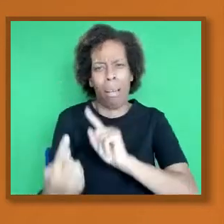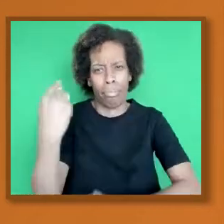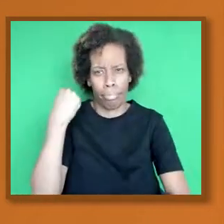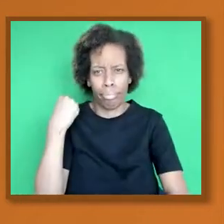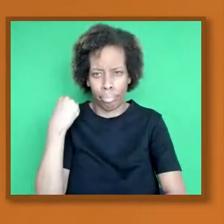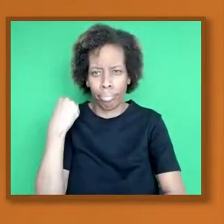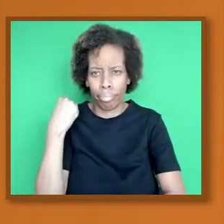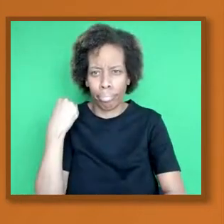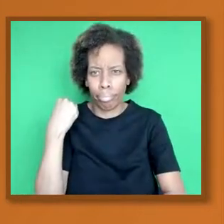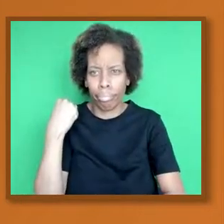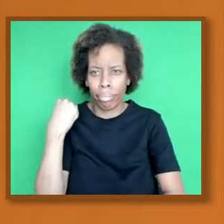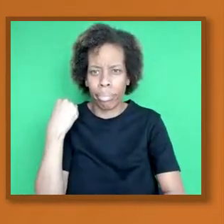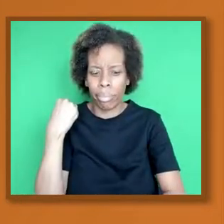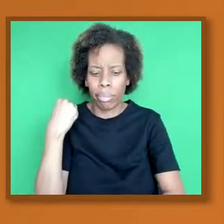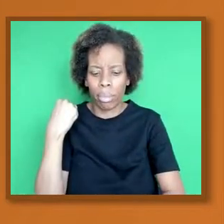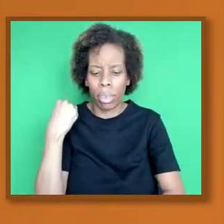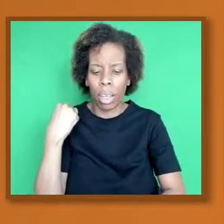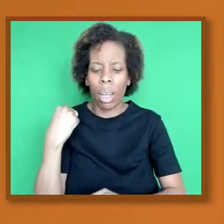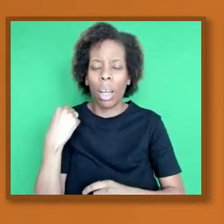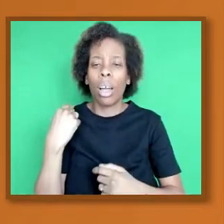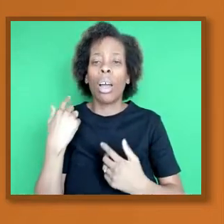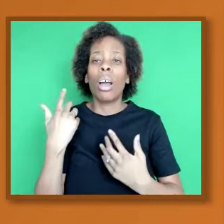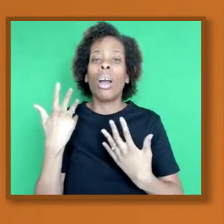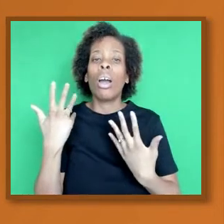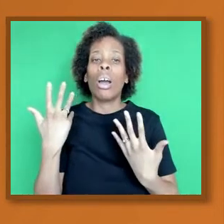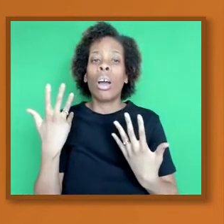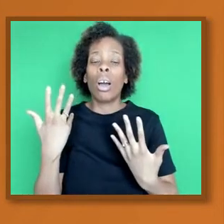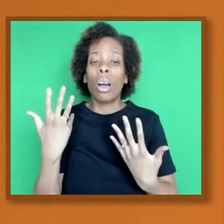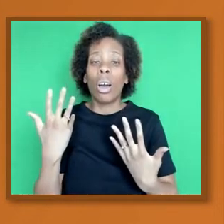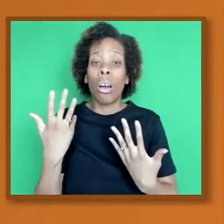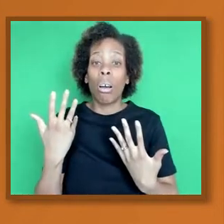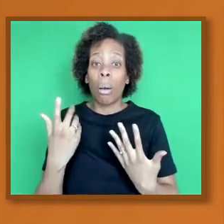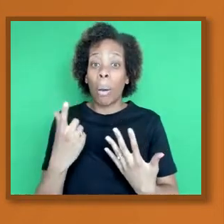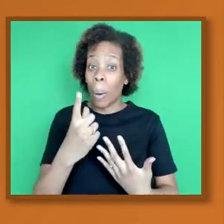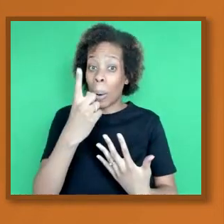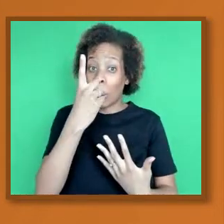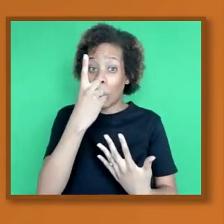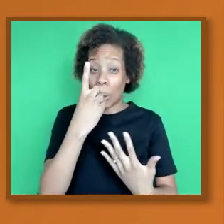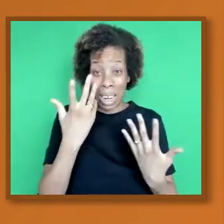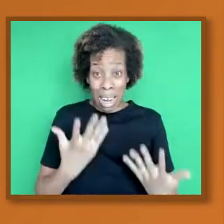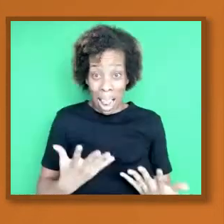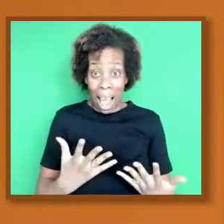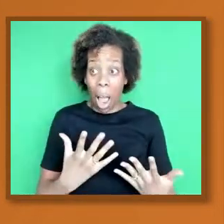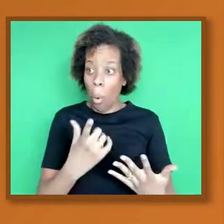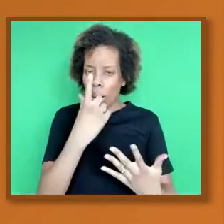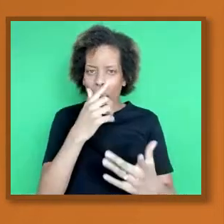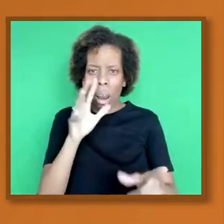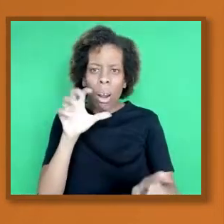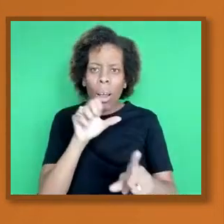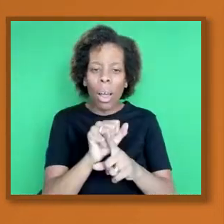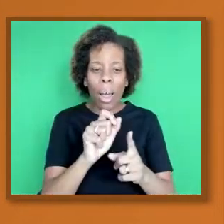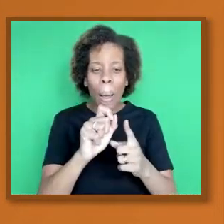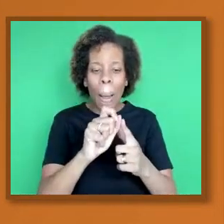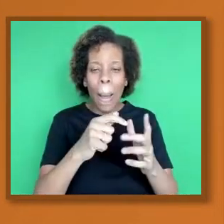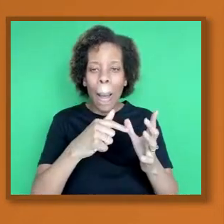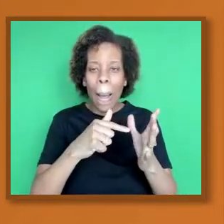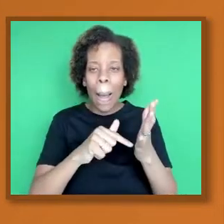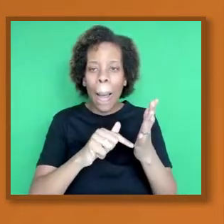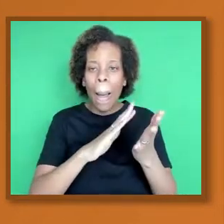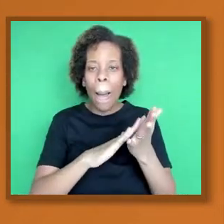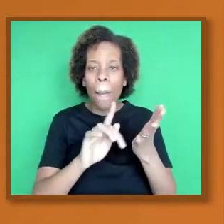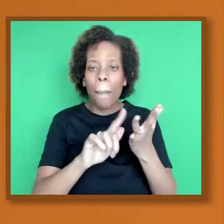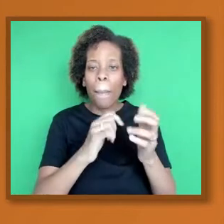The ability to identify pathogens and such as the. SARS COVID to.